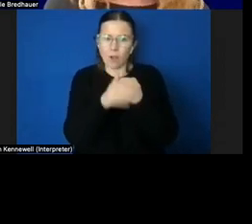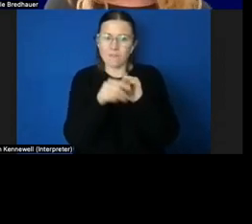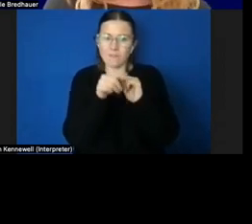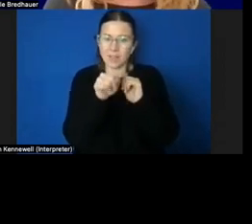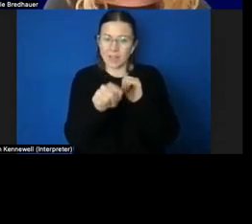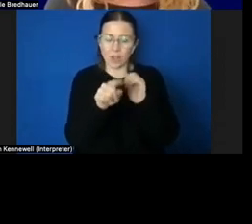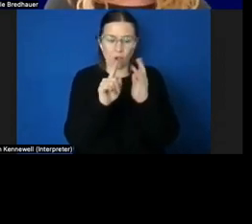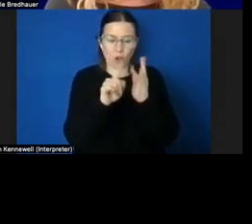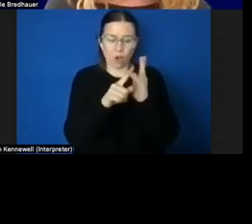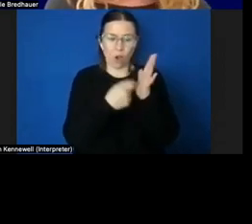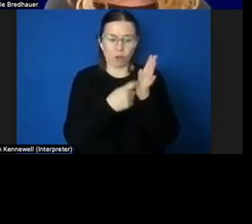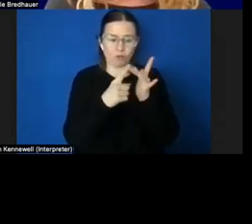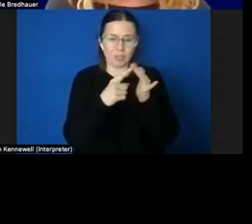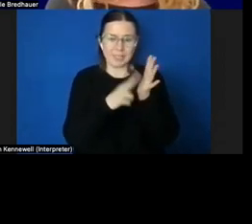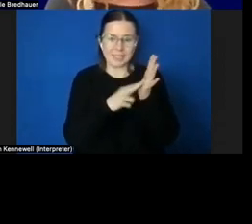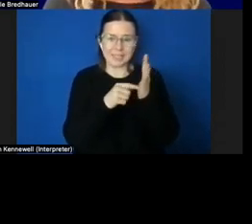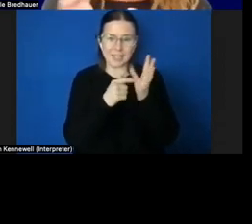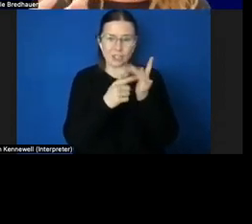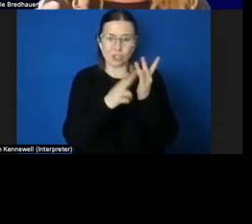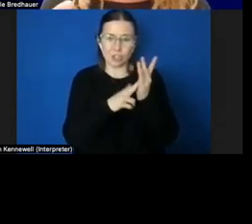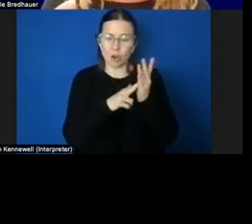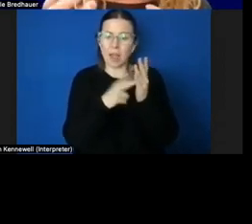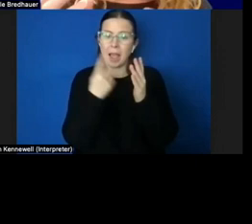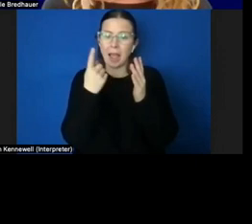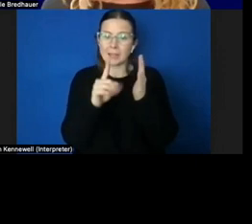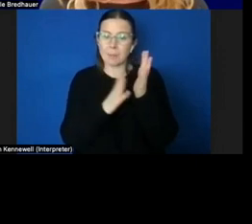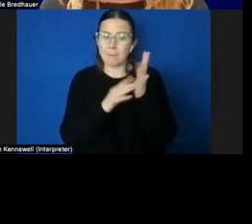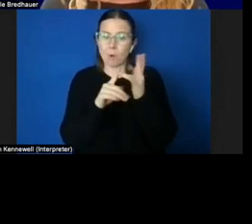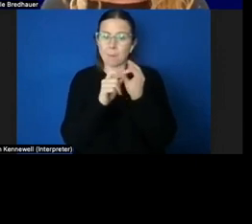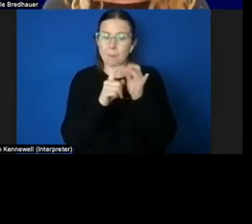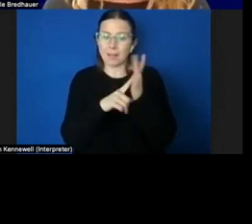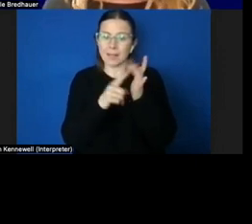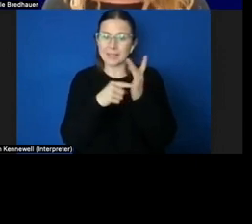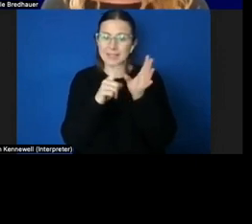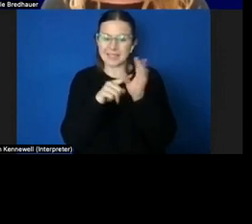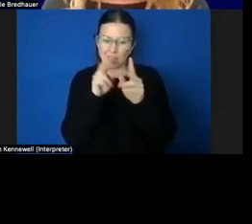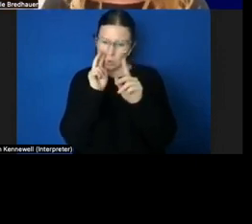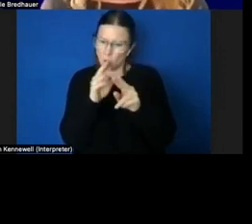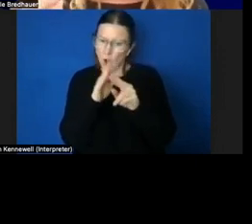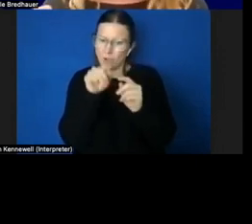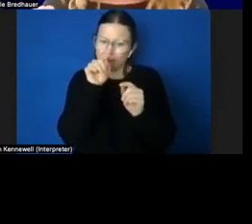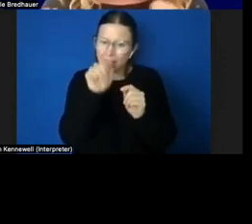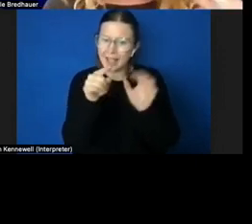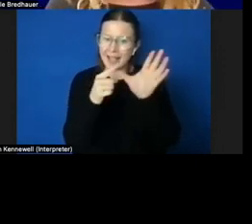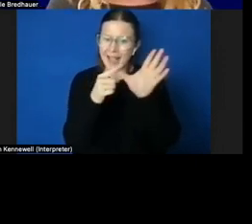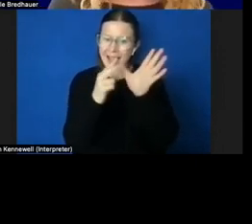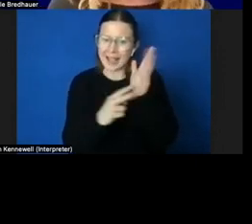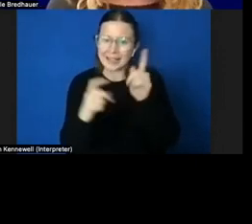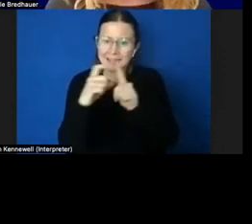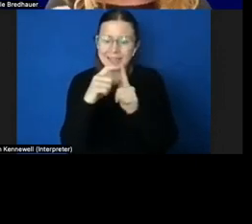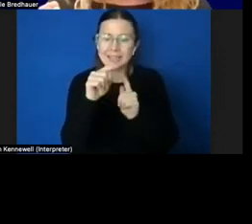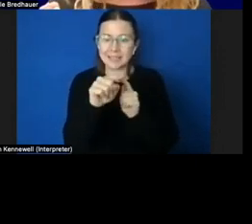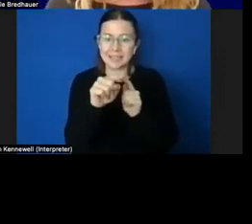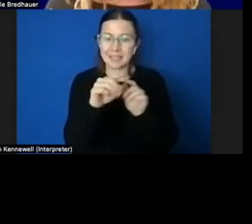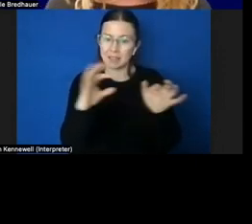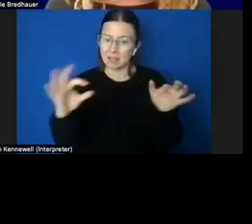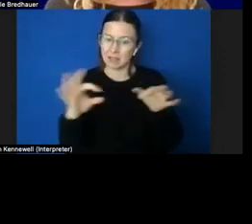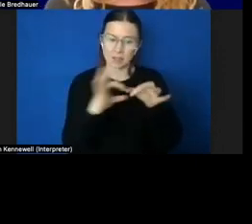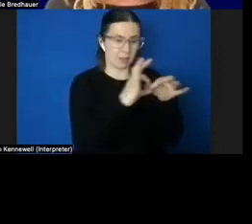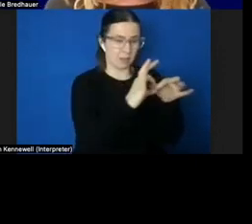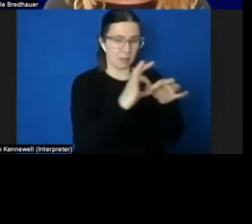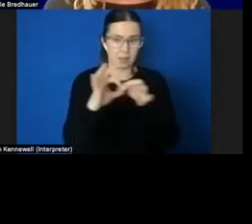orientation and mobility. As it's the continued interaction between both these